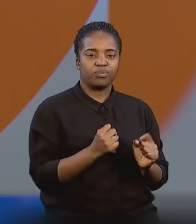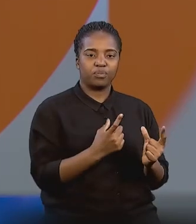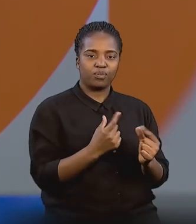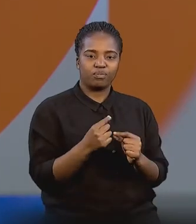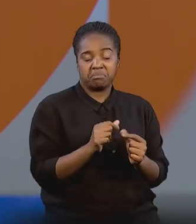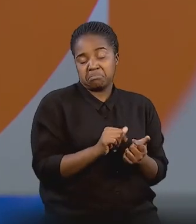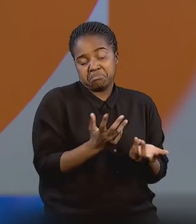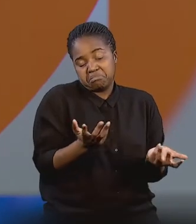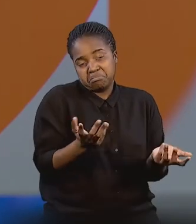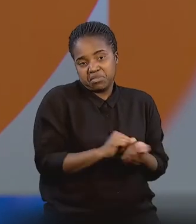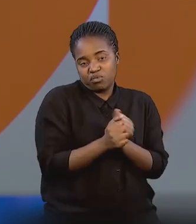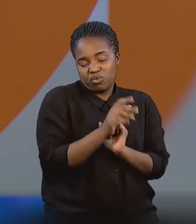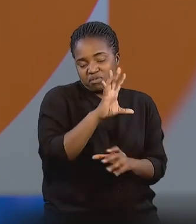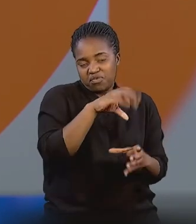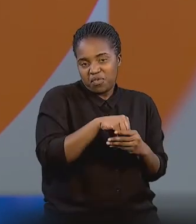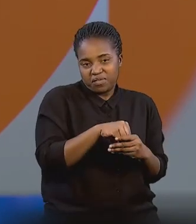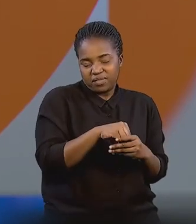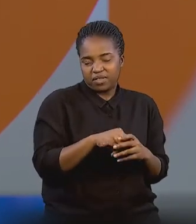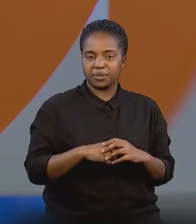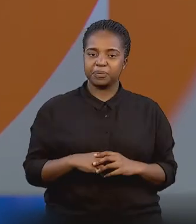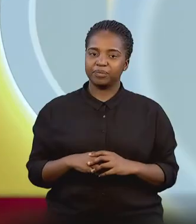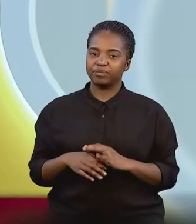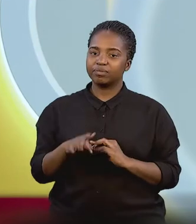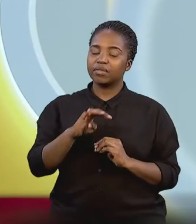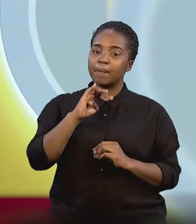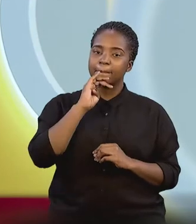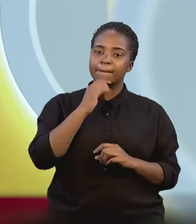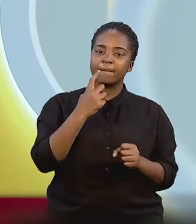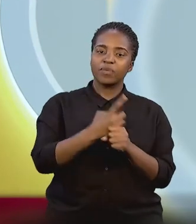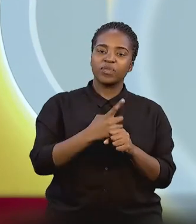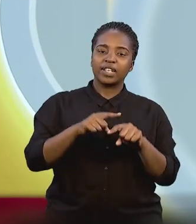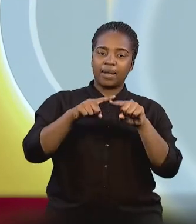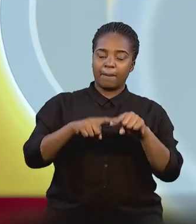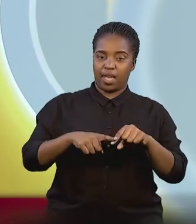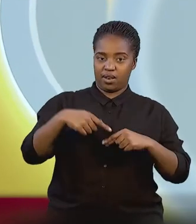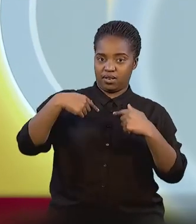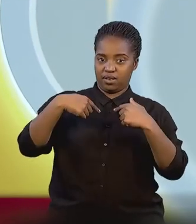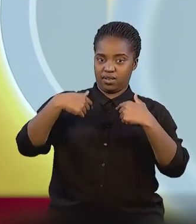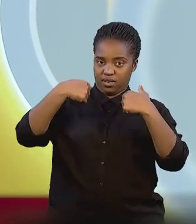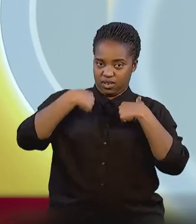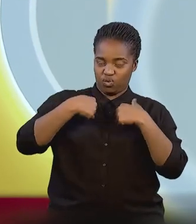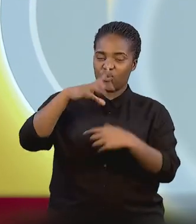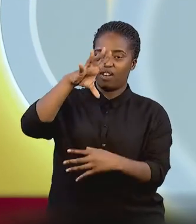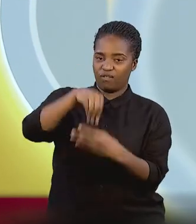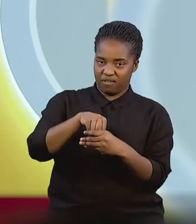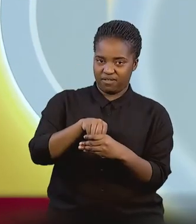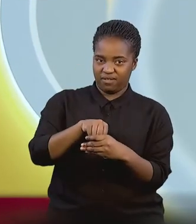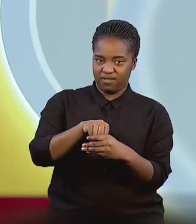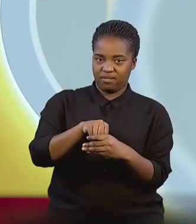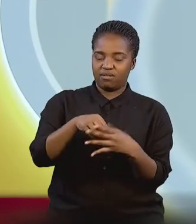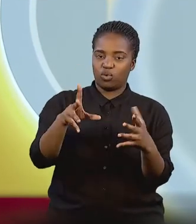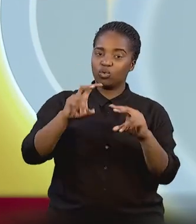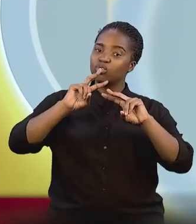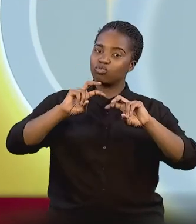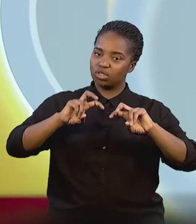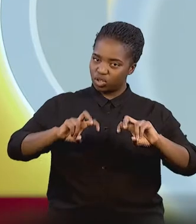get involved with different sporting disciplines. Also, the formulation always comes with the involvement and also the